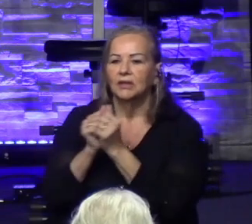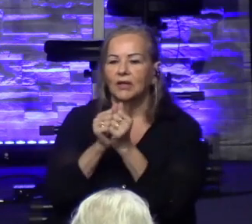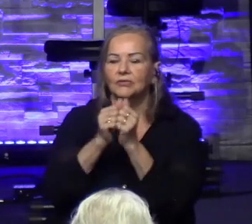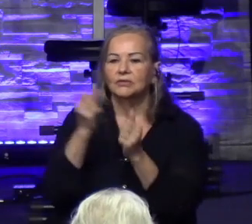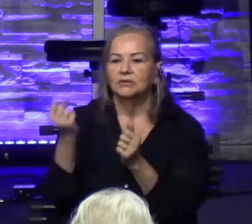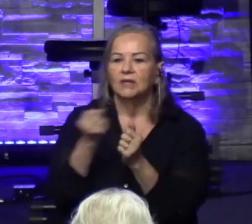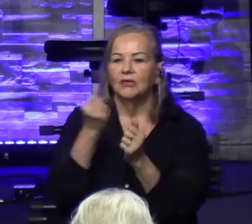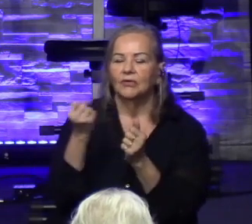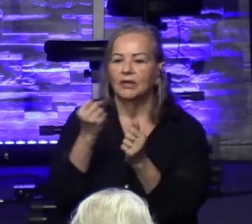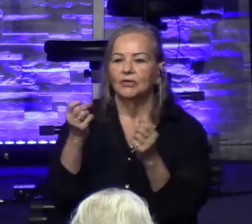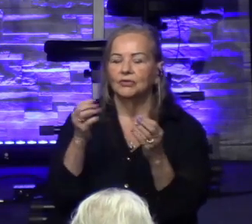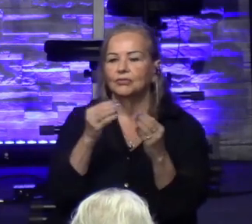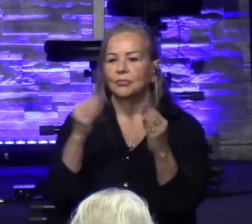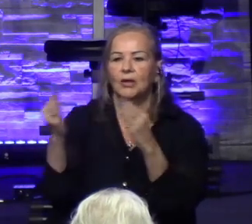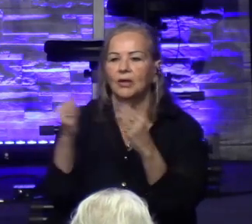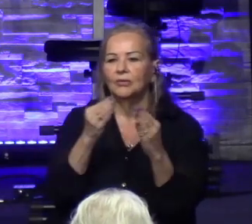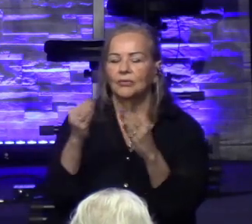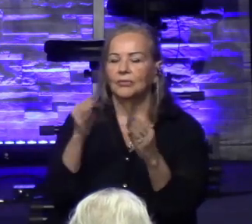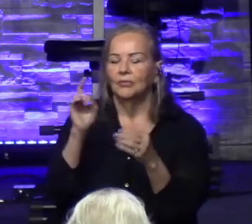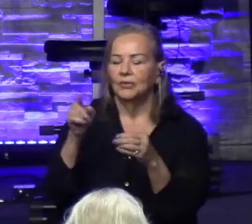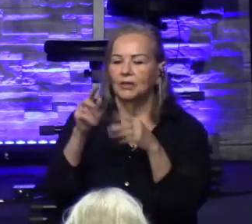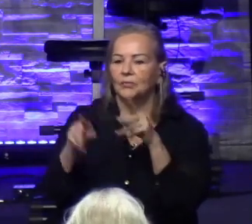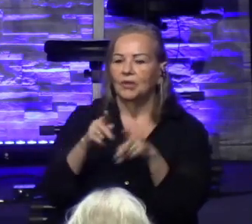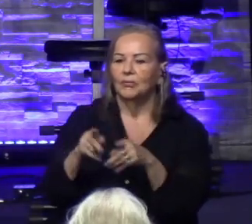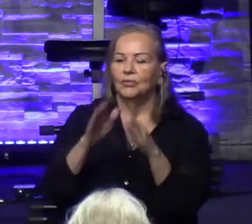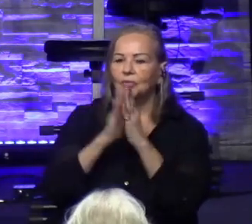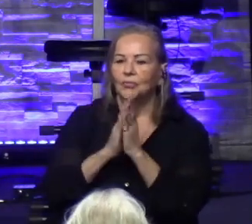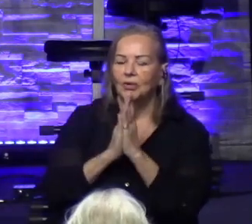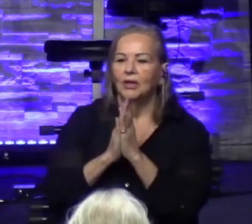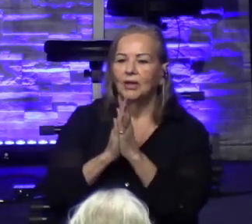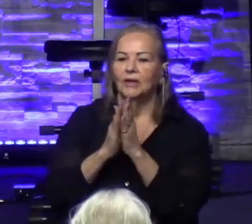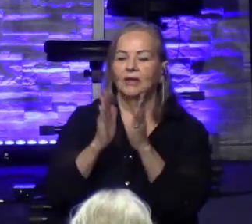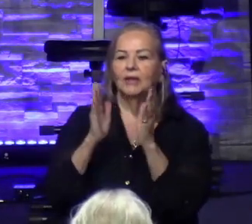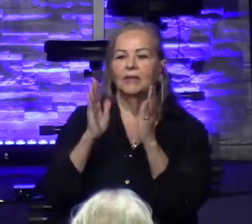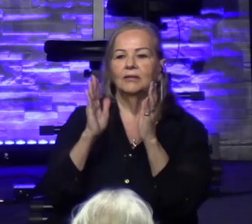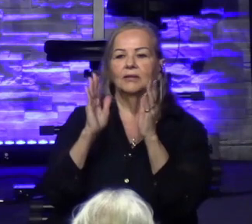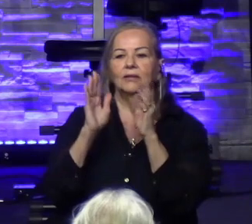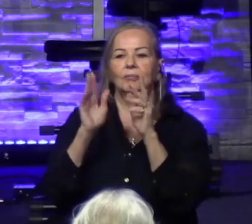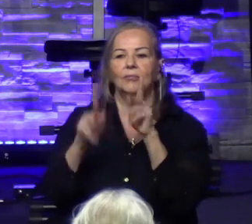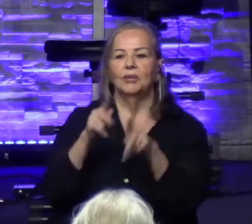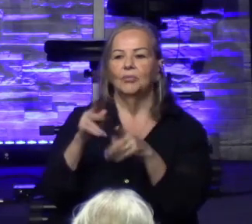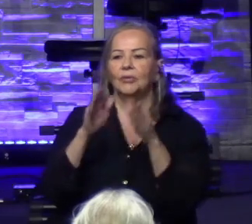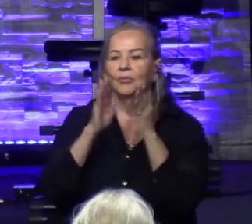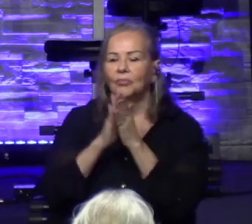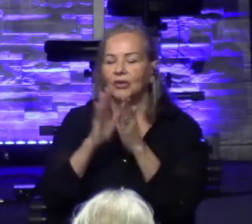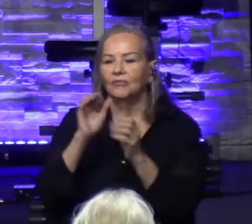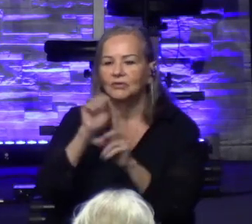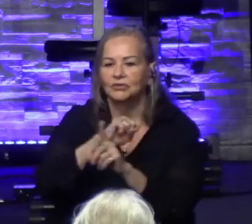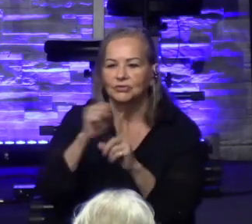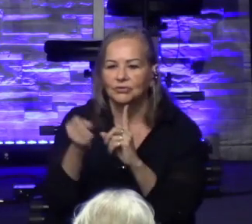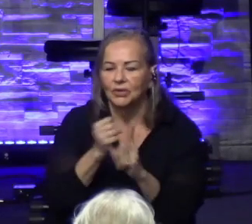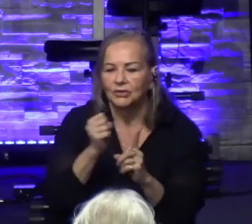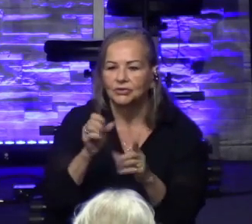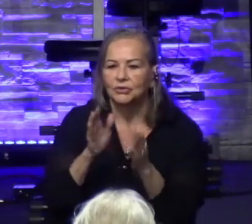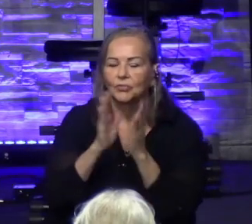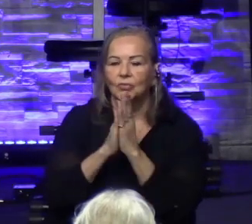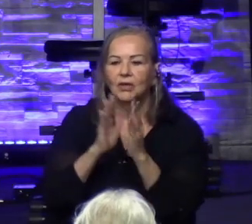We need people not only to pray with people, but also people just to kind of hang out and pray for the situation and pray for the area that's going on.